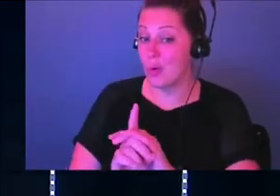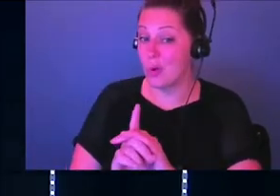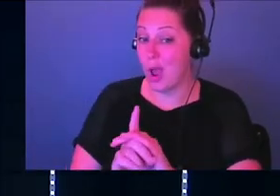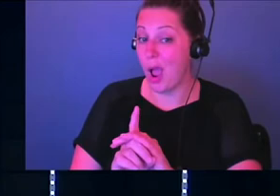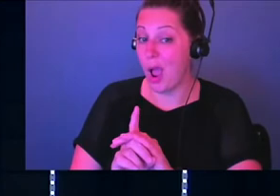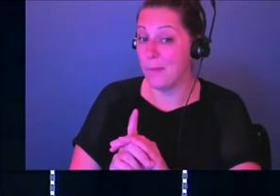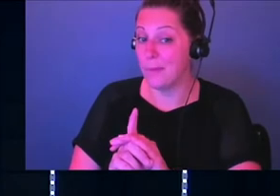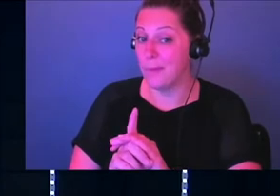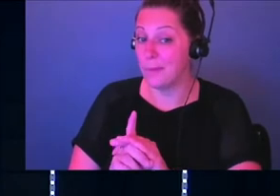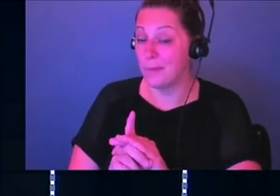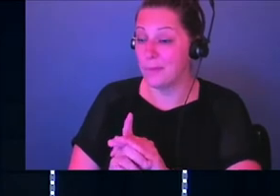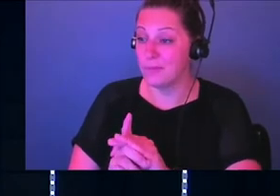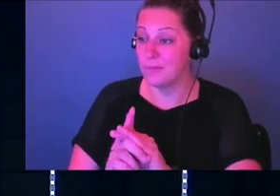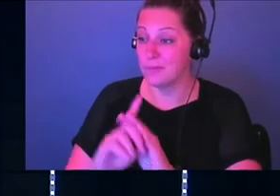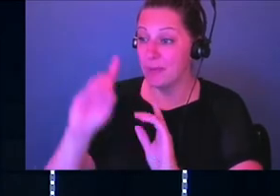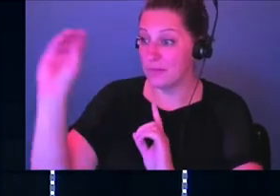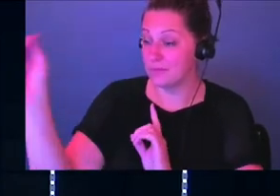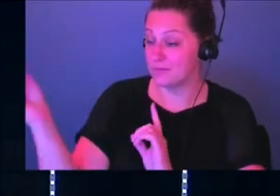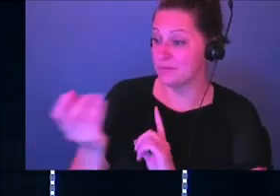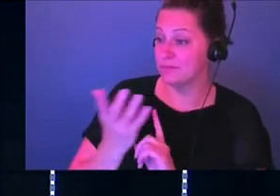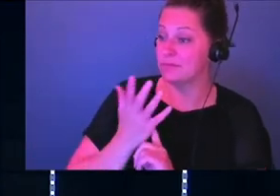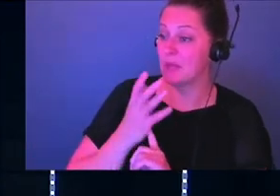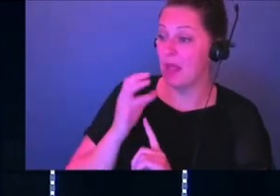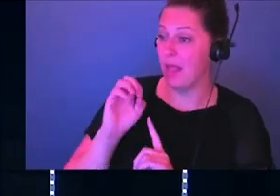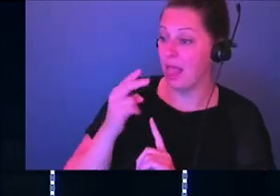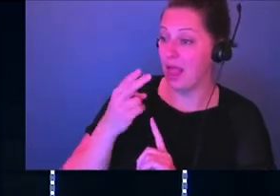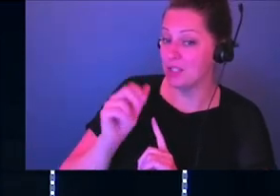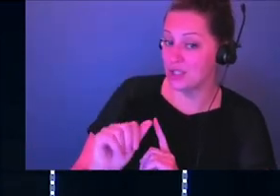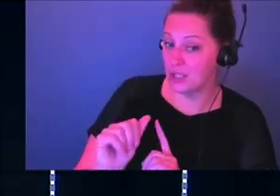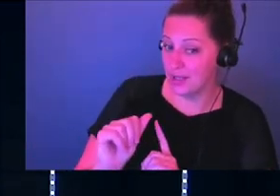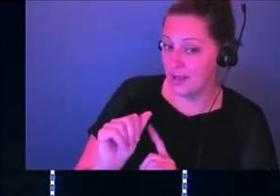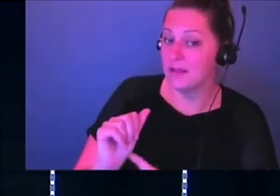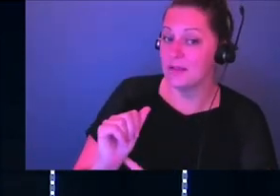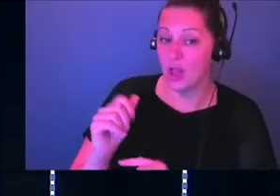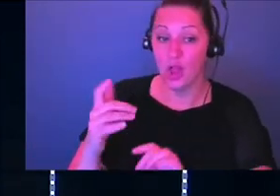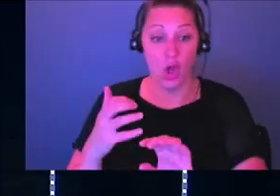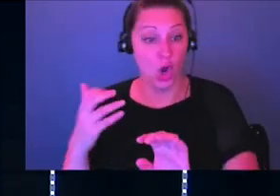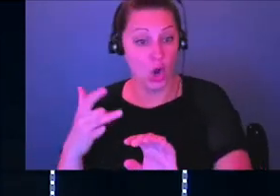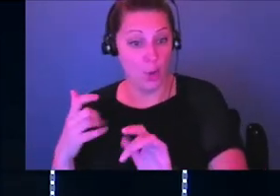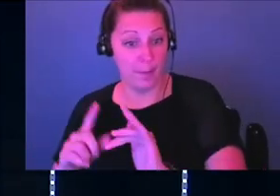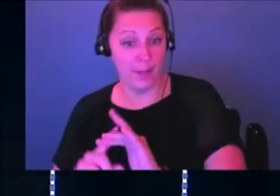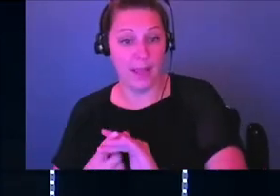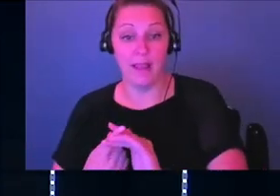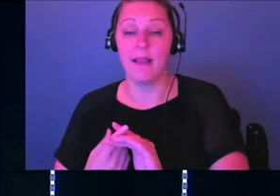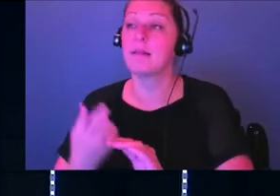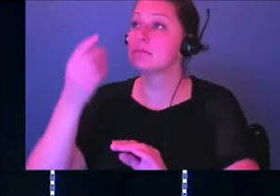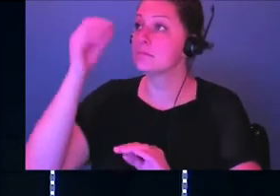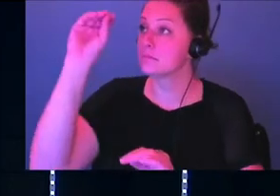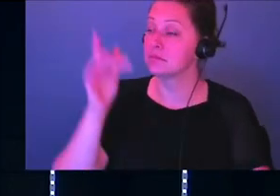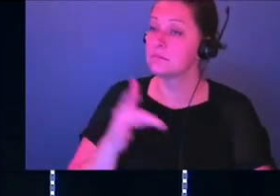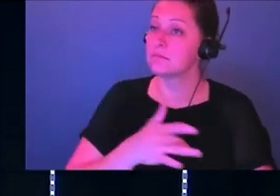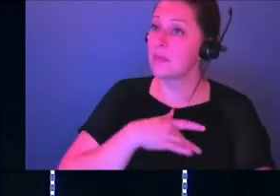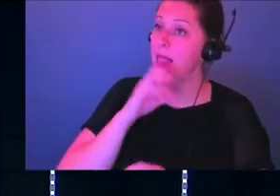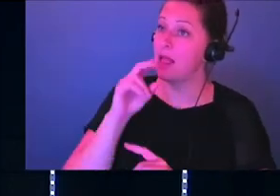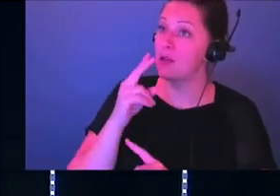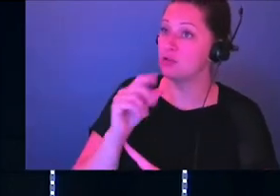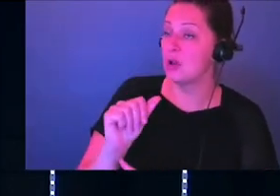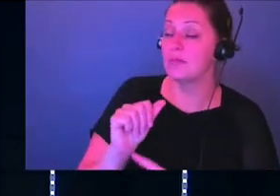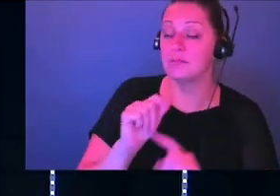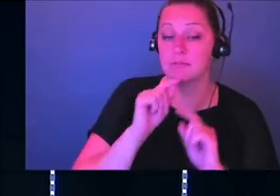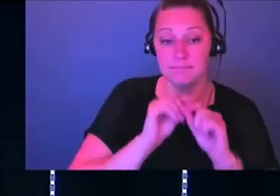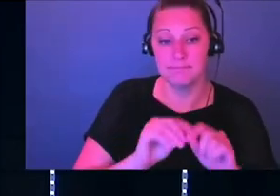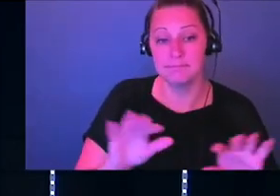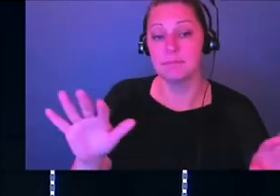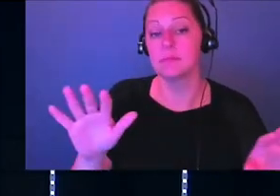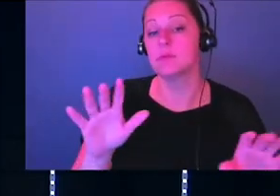to Elisha. He spoke to Elisha after the harpist started playing. And not only did he speak to Elisha and Elisha to the people, but God